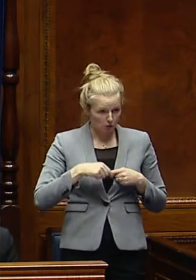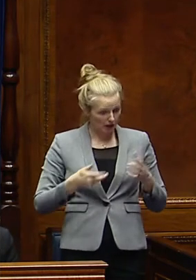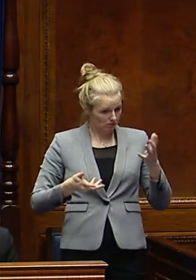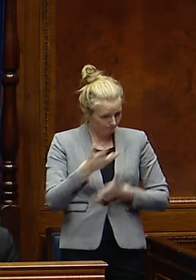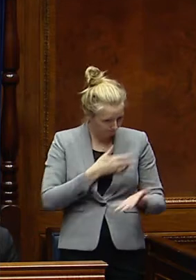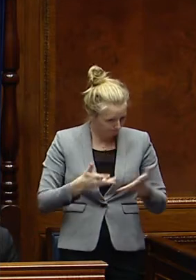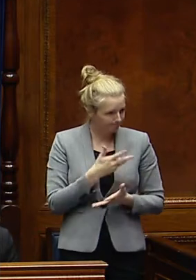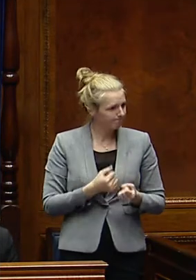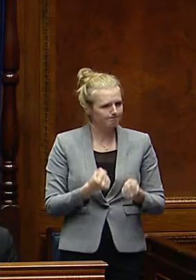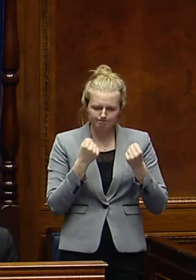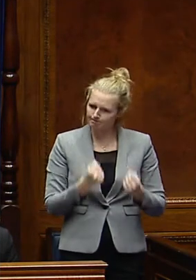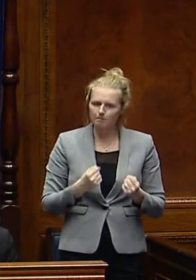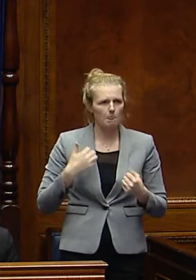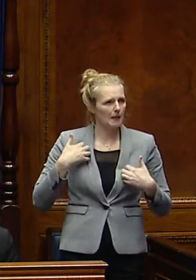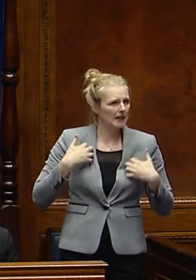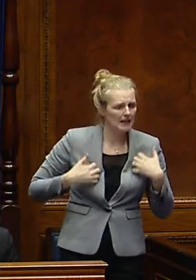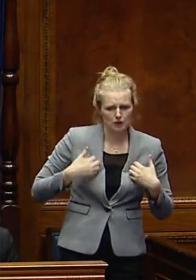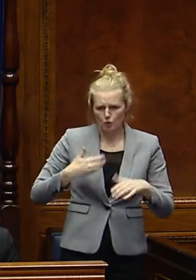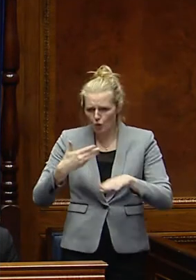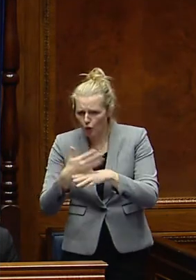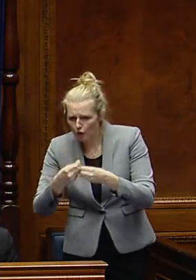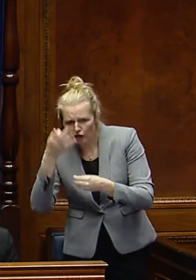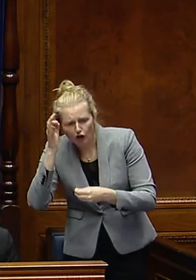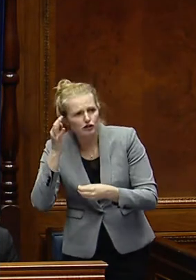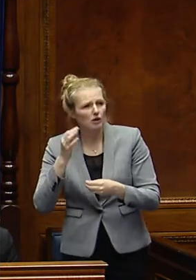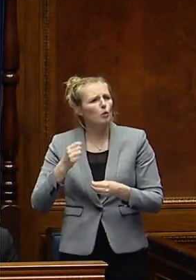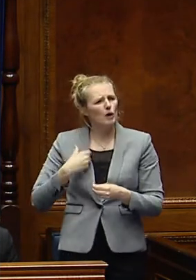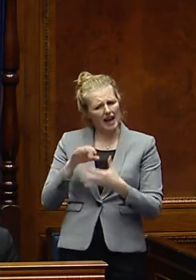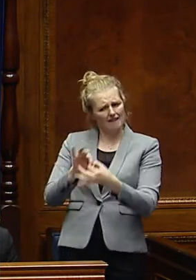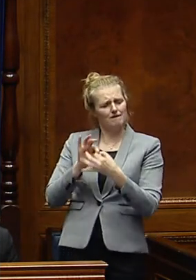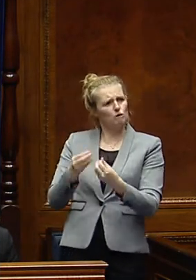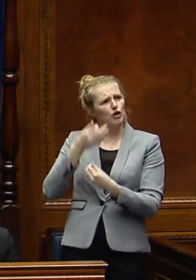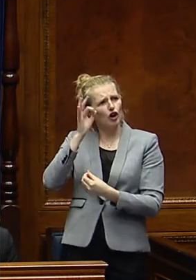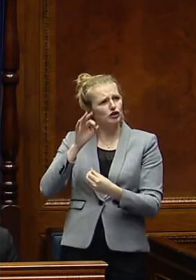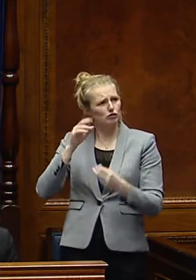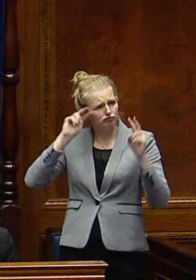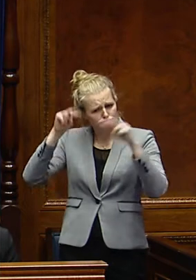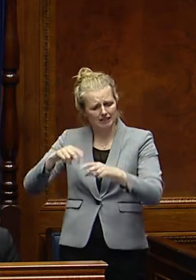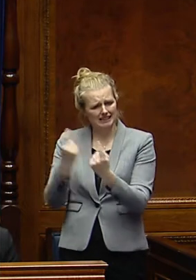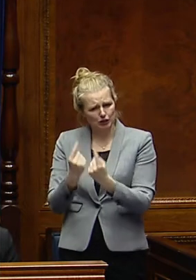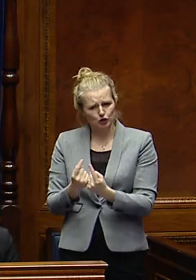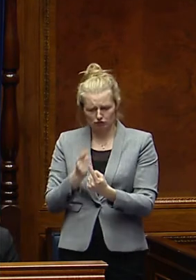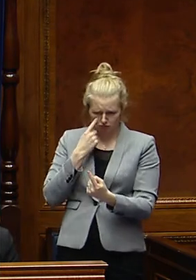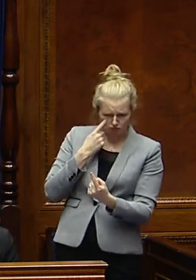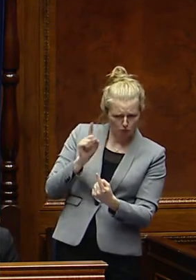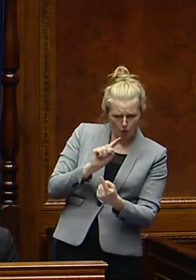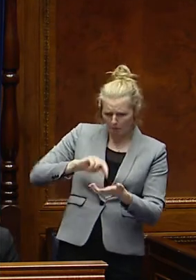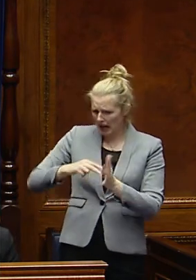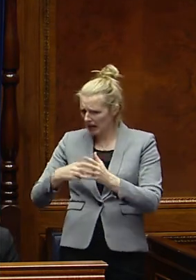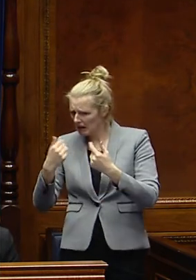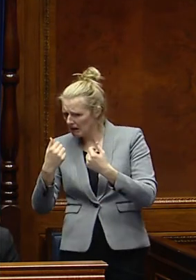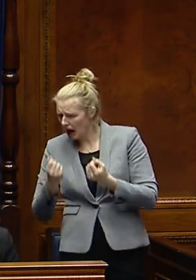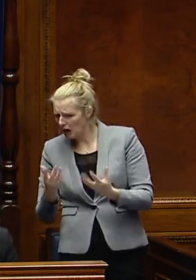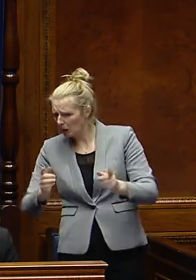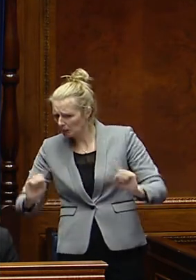are keen. We have been having an ongoing engagement with the local council in terms of looking at this issue and the planning that was granted. I will